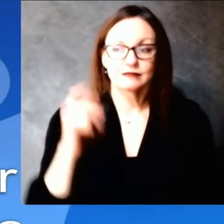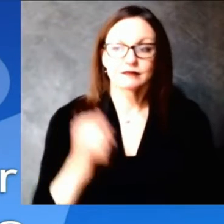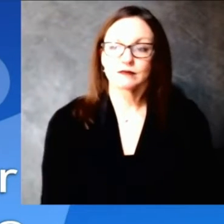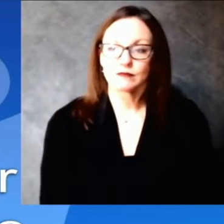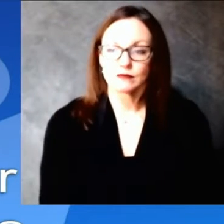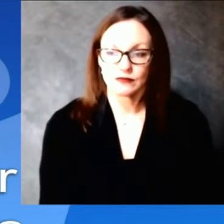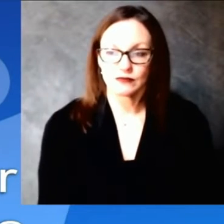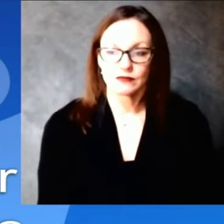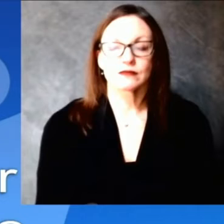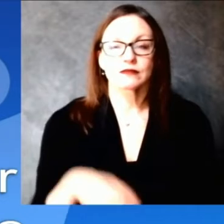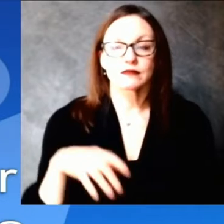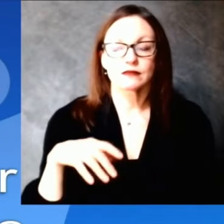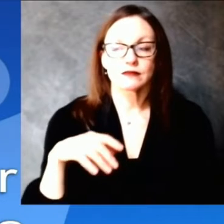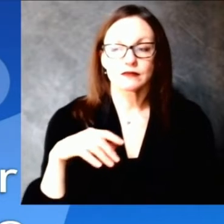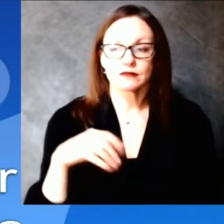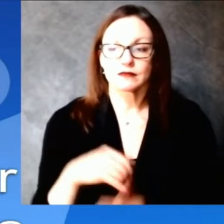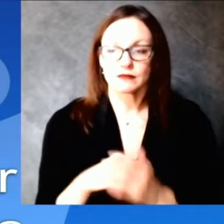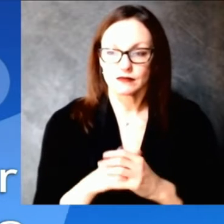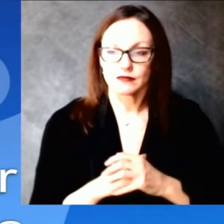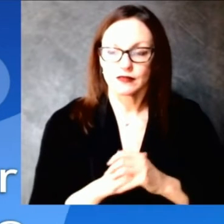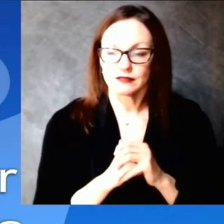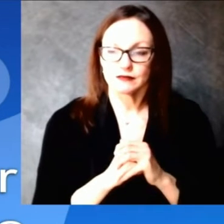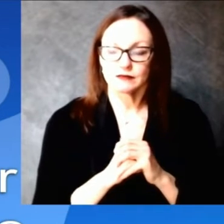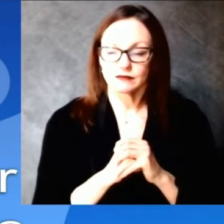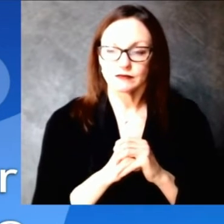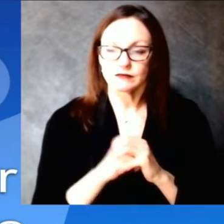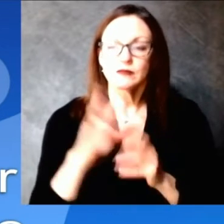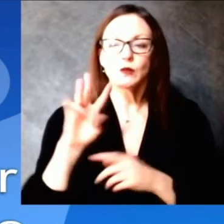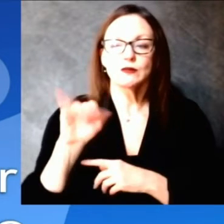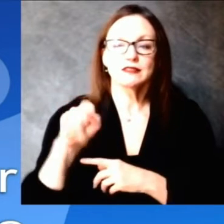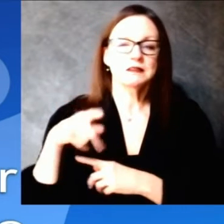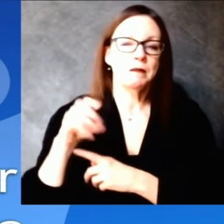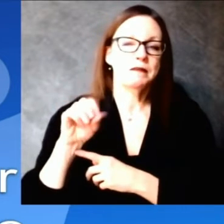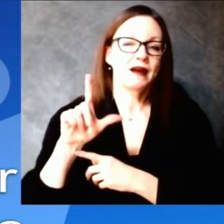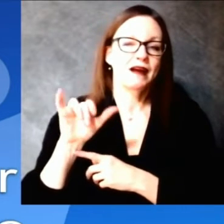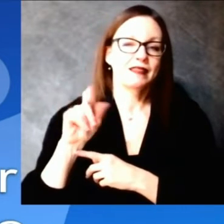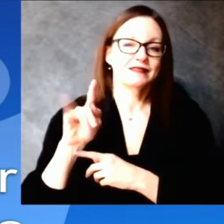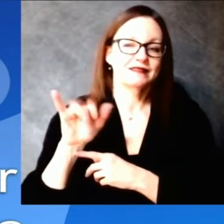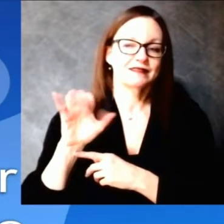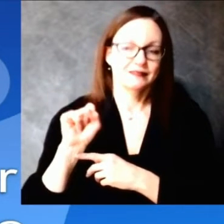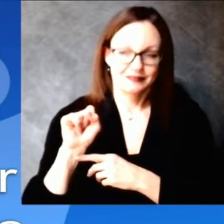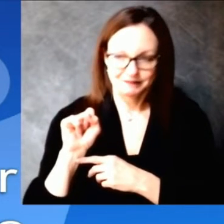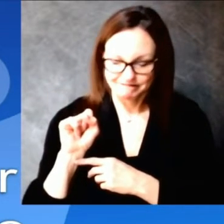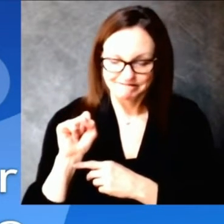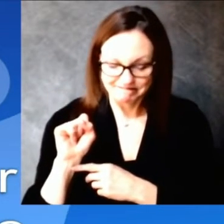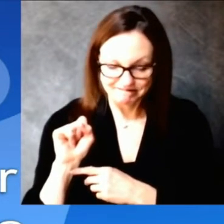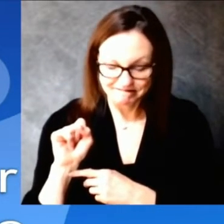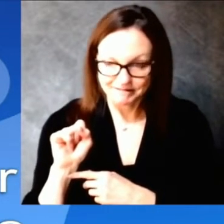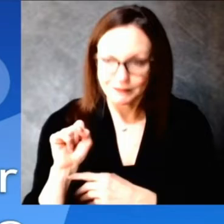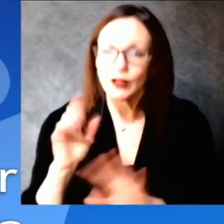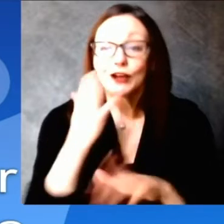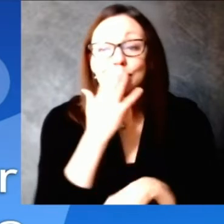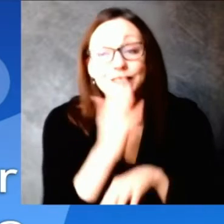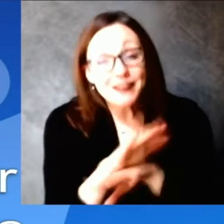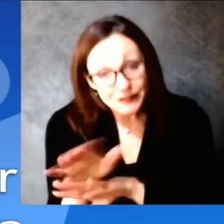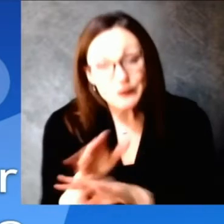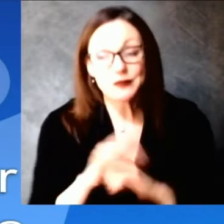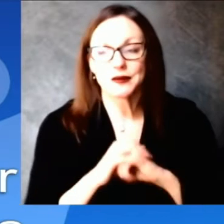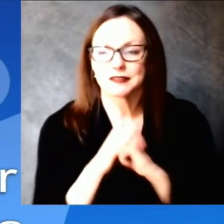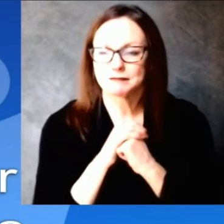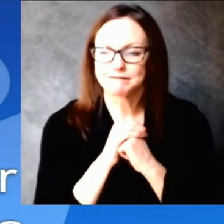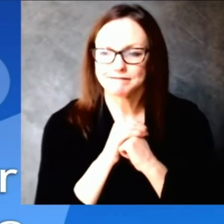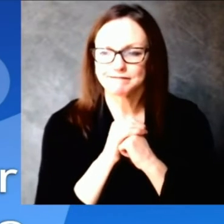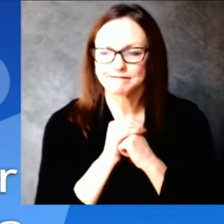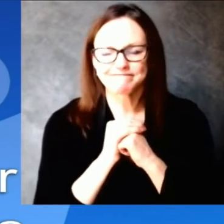Good afternoon and thanks for taking my call today. So my question is again about that federal retail pharmacy program. It